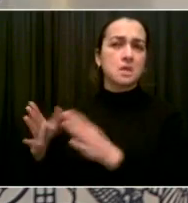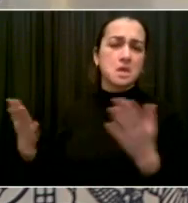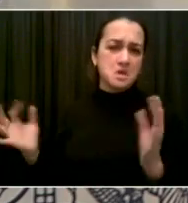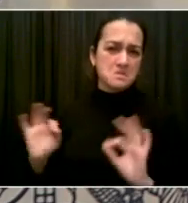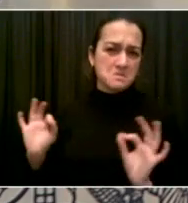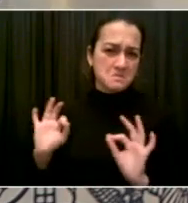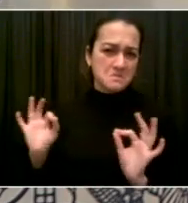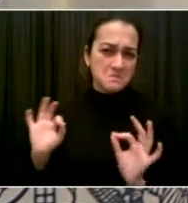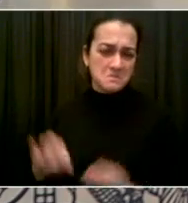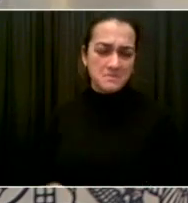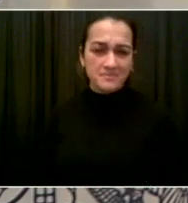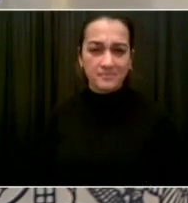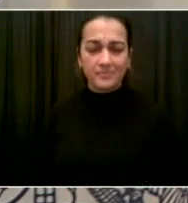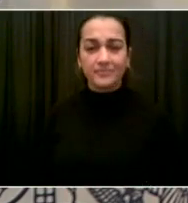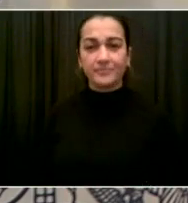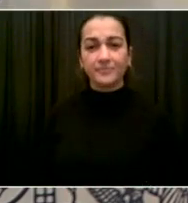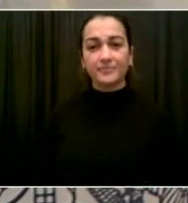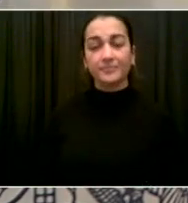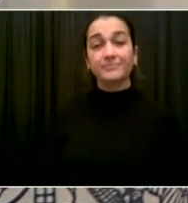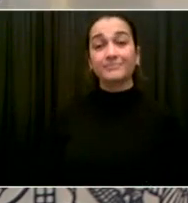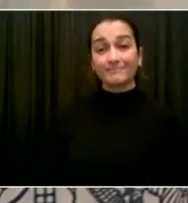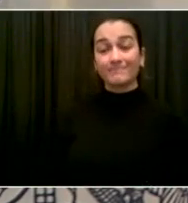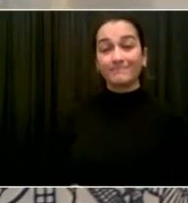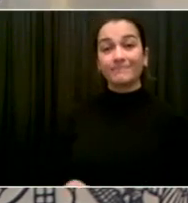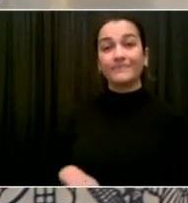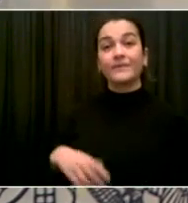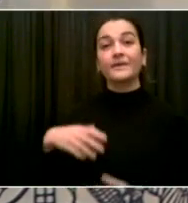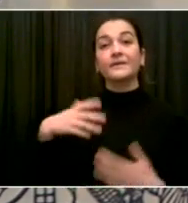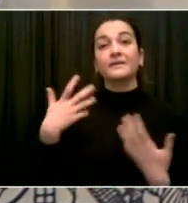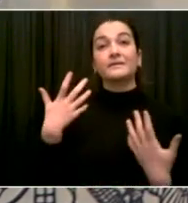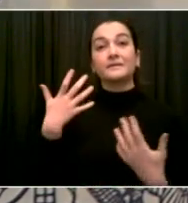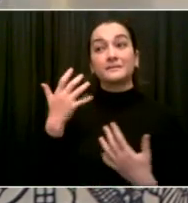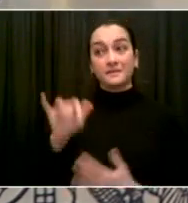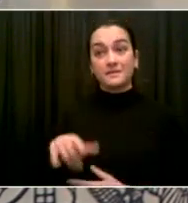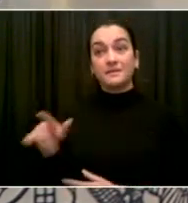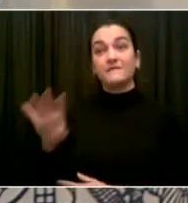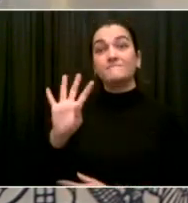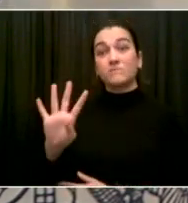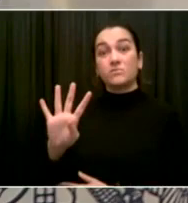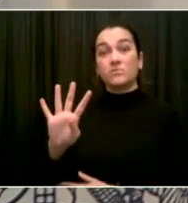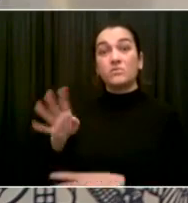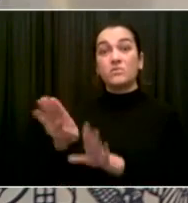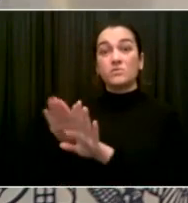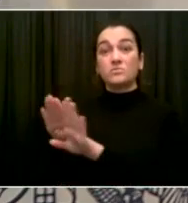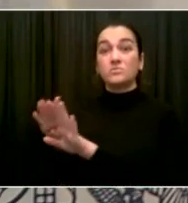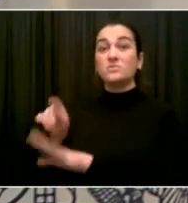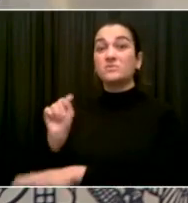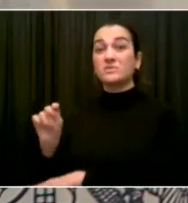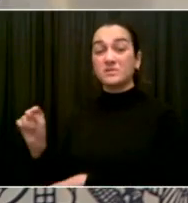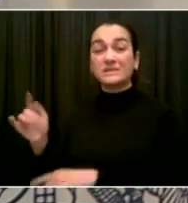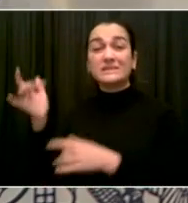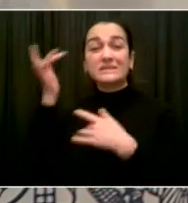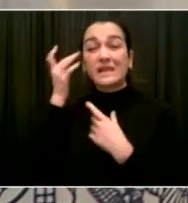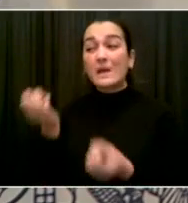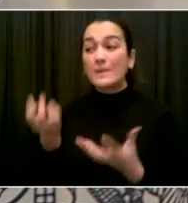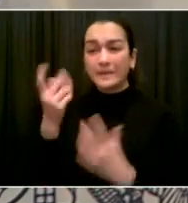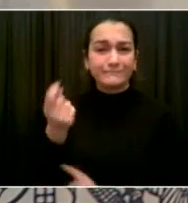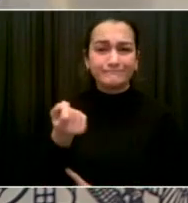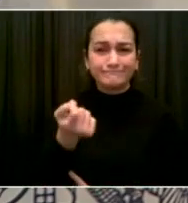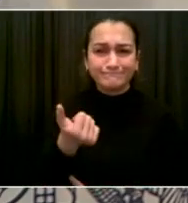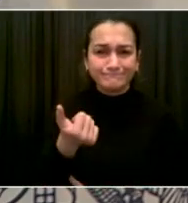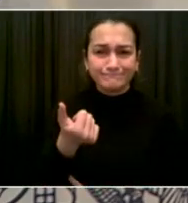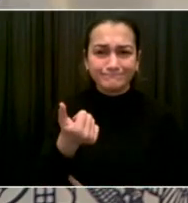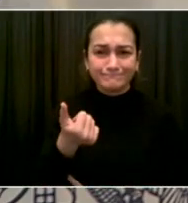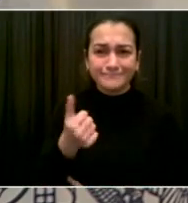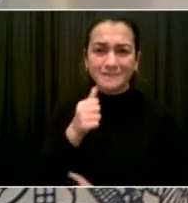The situation room has been beefed up immediately. saw just literally between, you know, Monday and Friday last week, a big sudden uptick